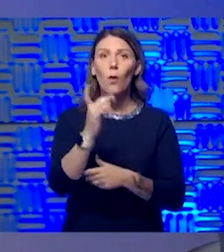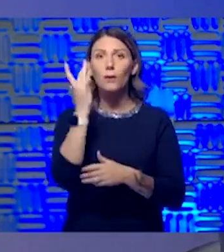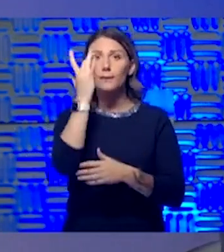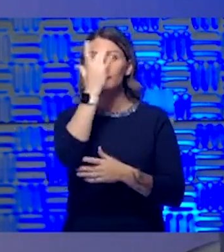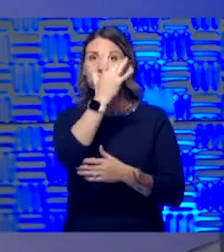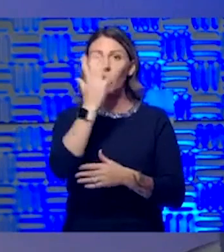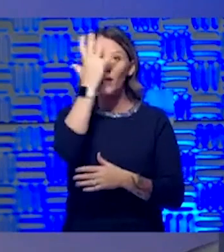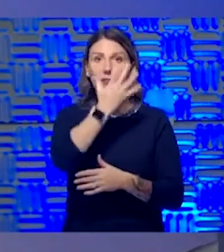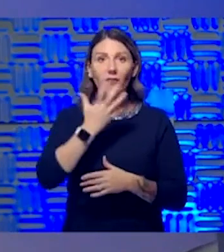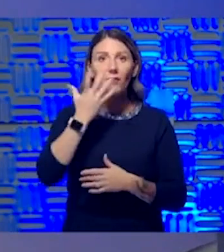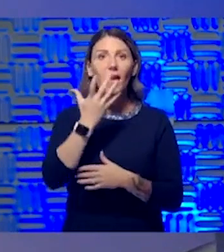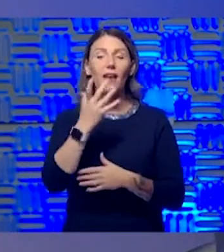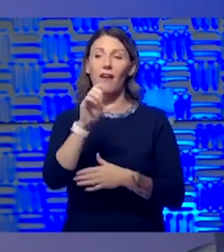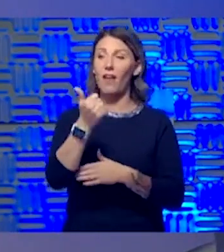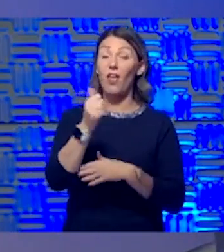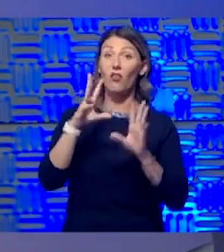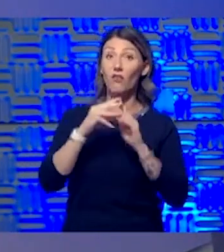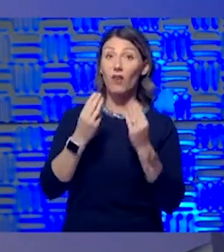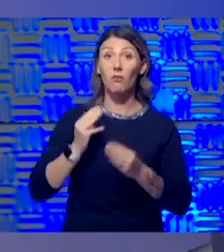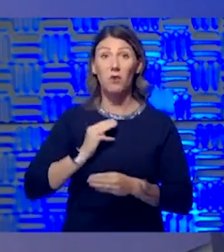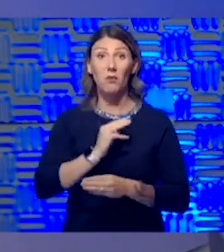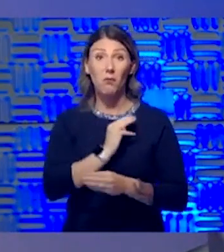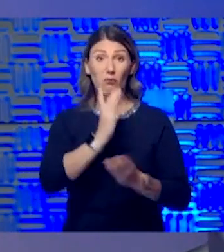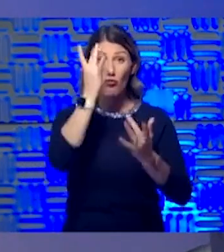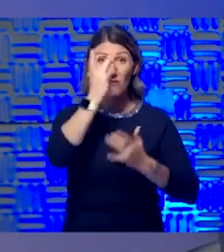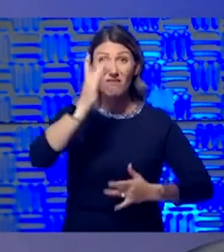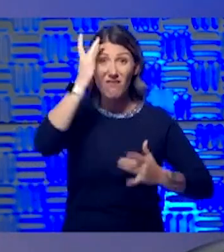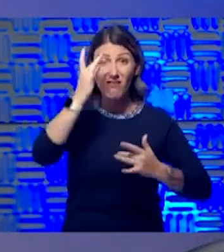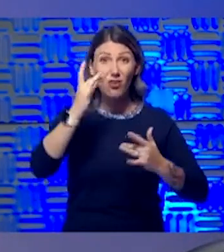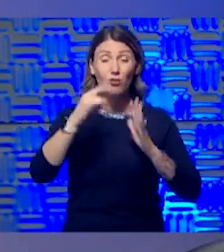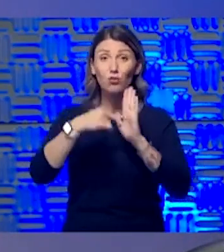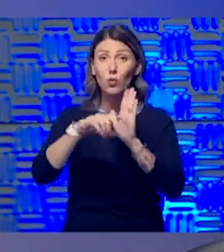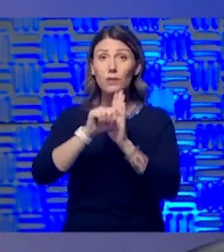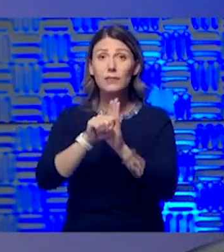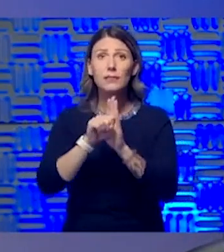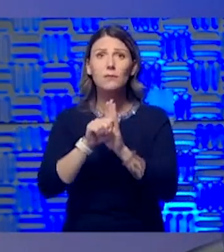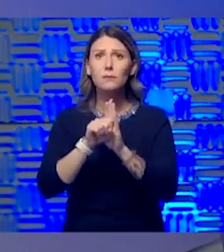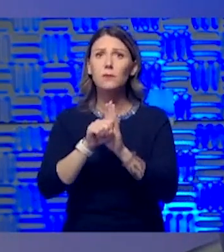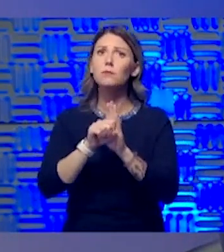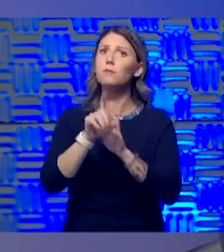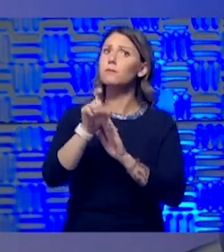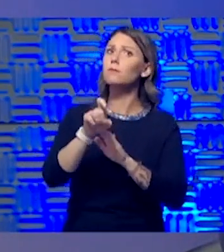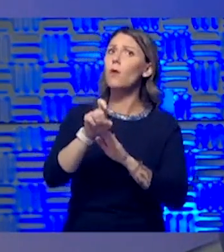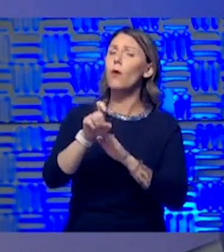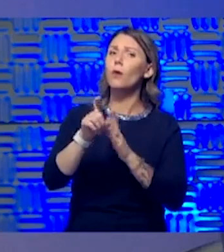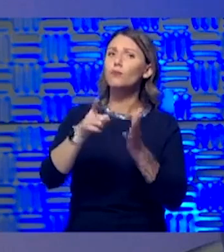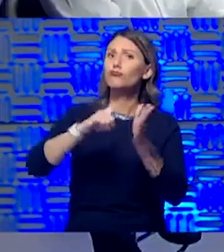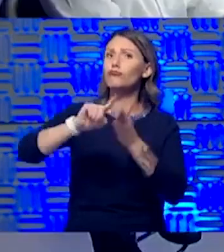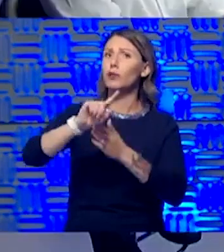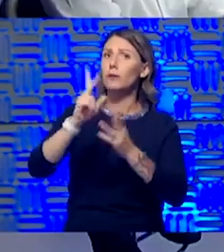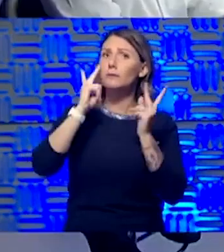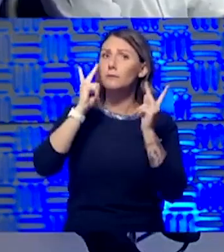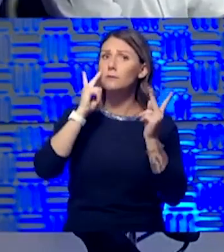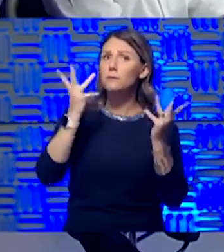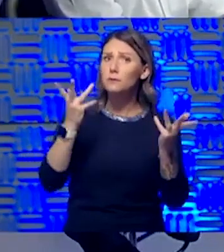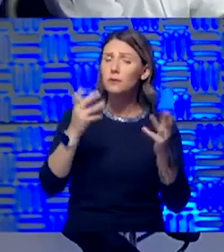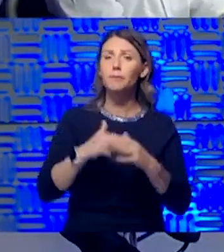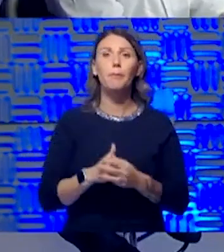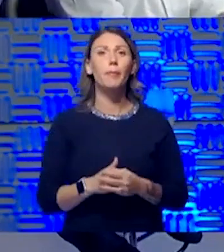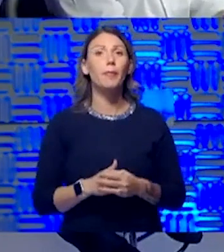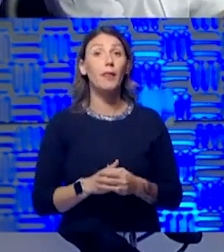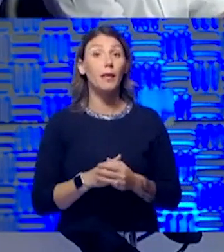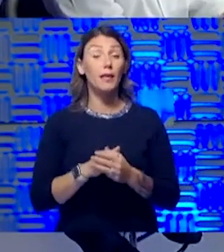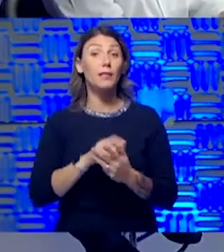members are ill or having symptoms, get those evaluated. And those are just things that you have to be doing just on a daily basis. choice. Dave,